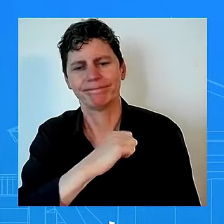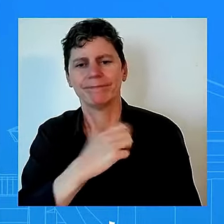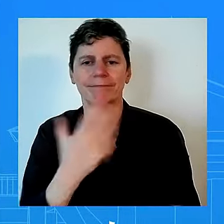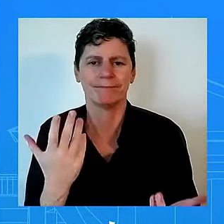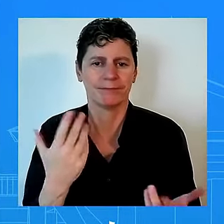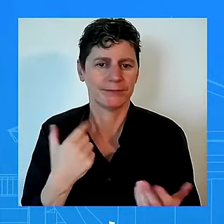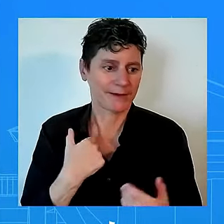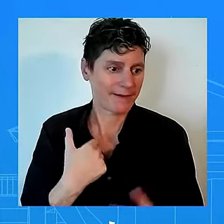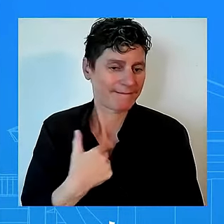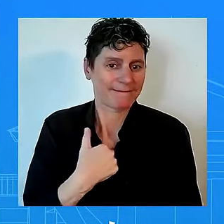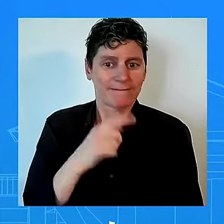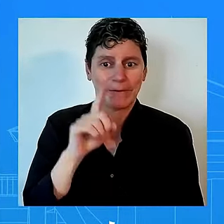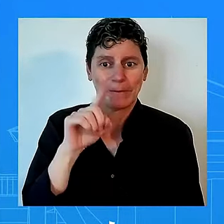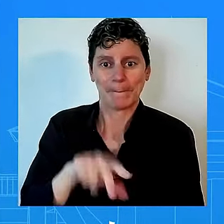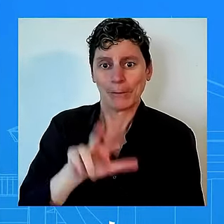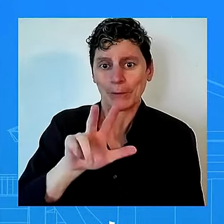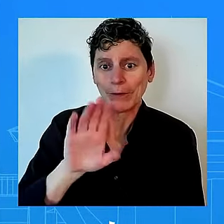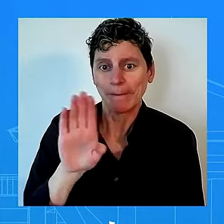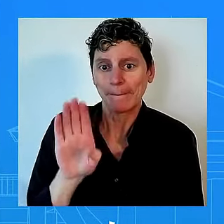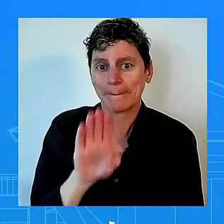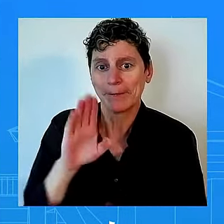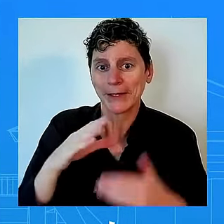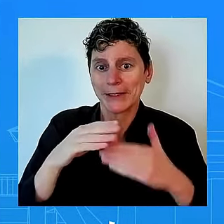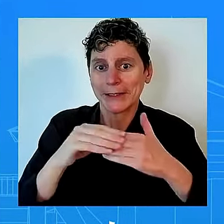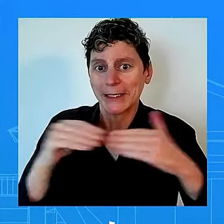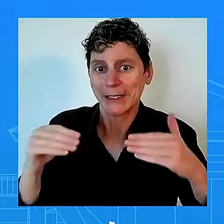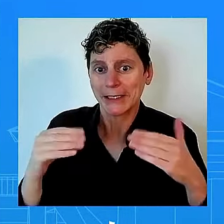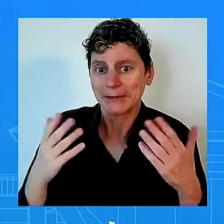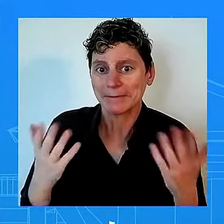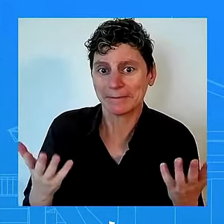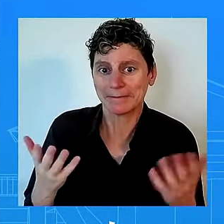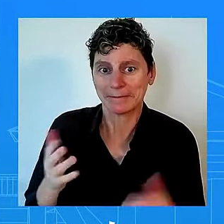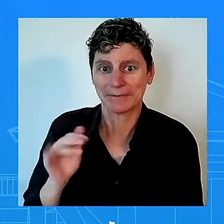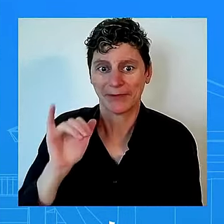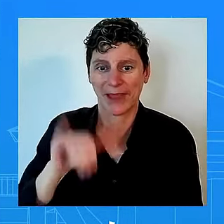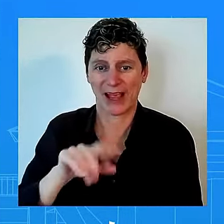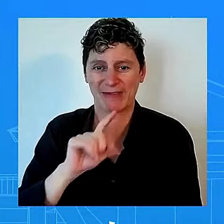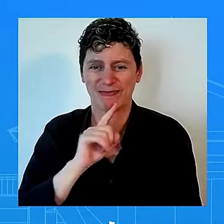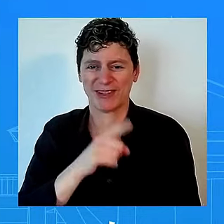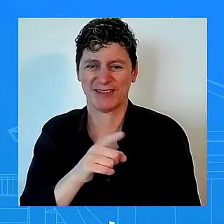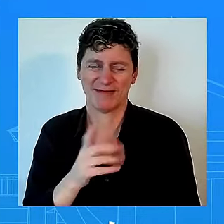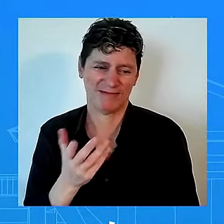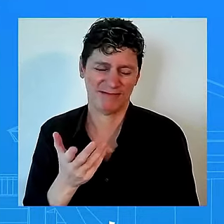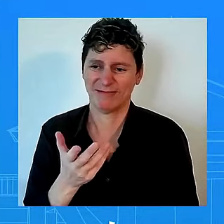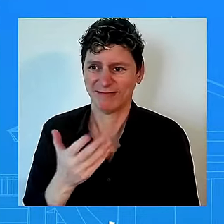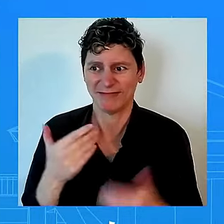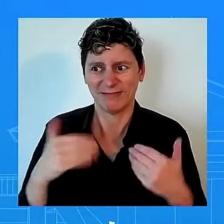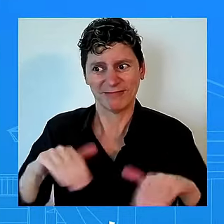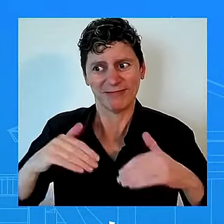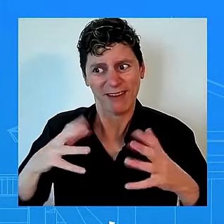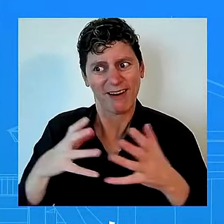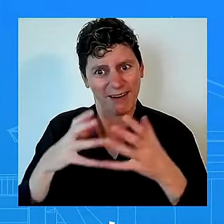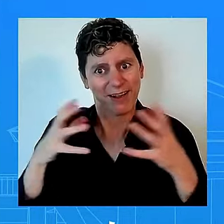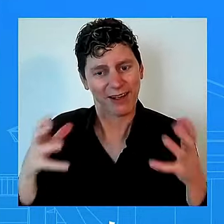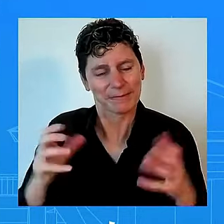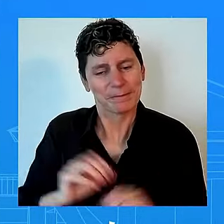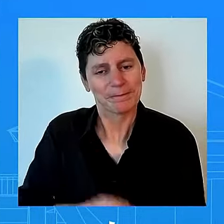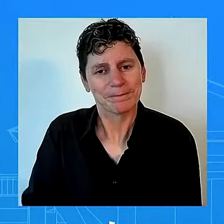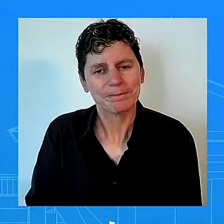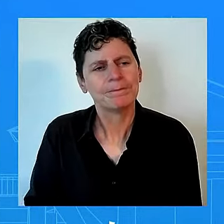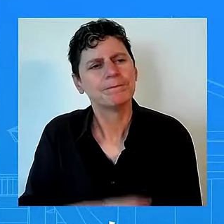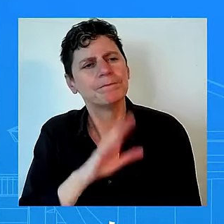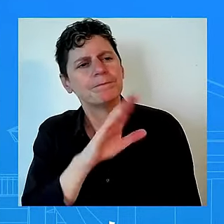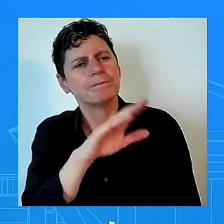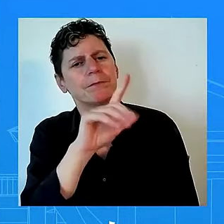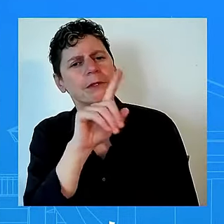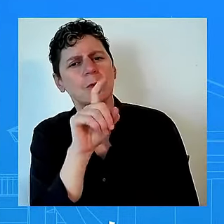across the country is nothing to to sneeze at so short of a deal are you saying that currently there is no